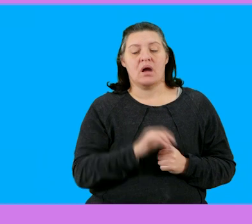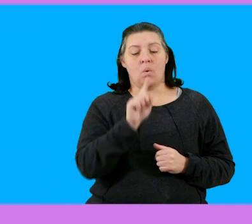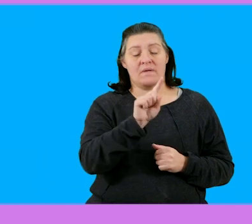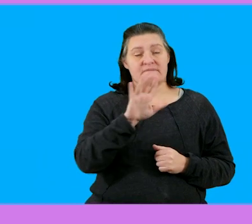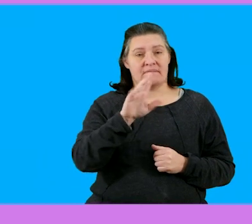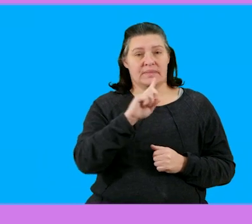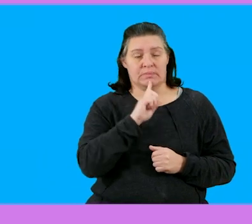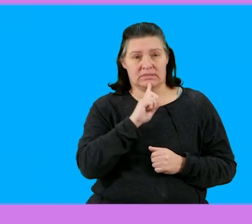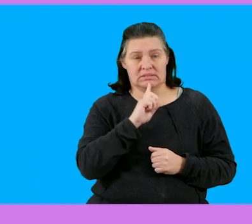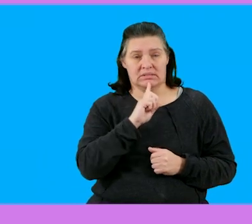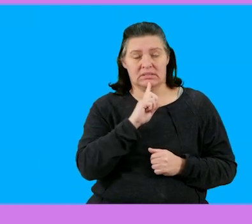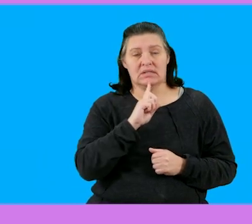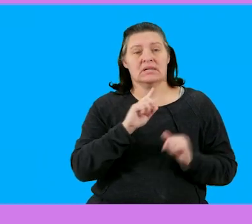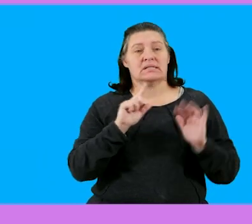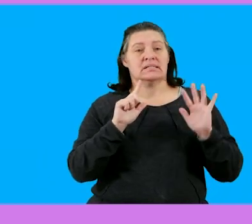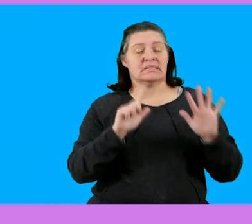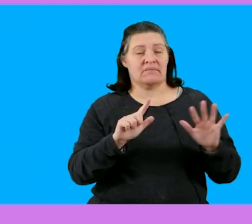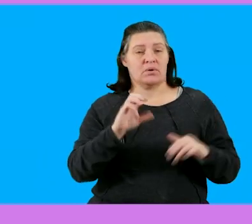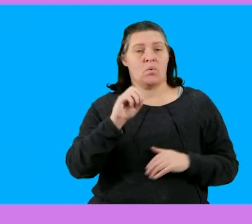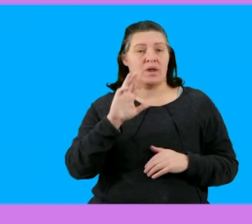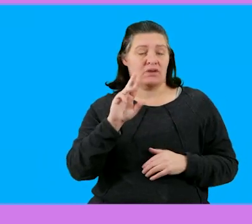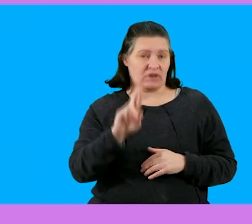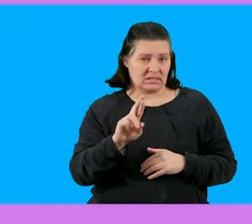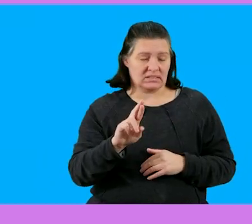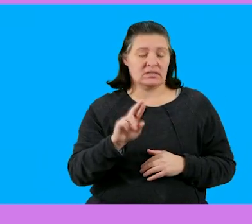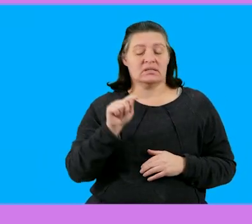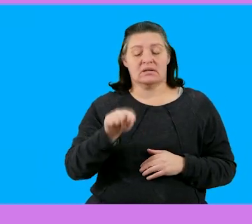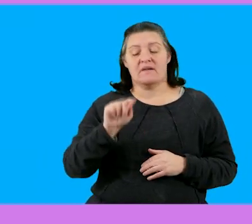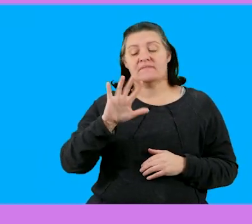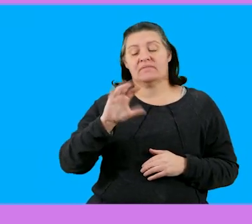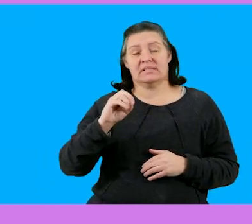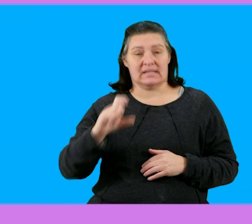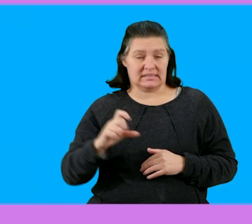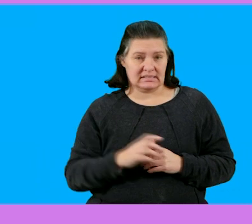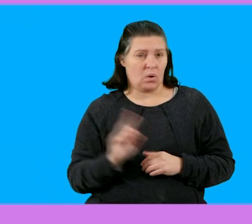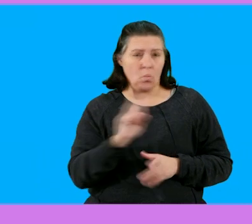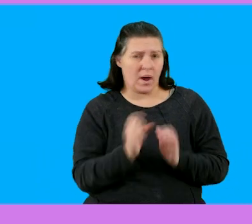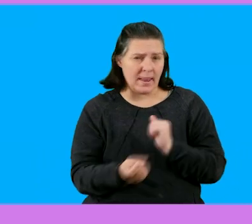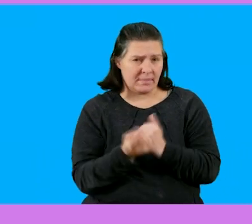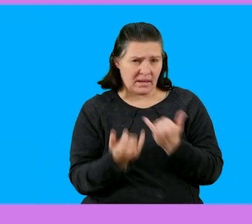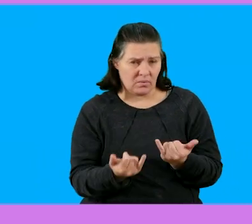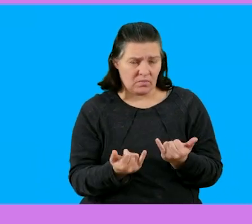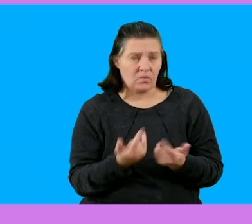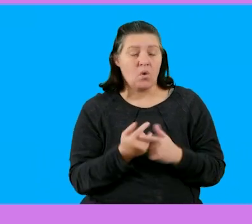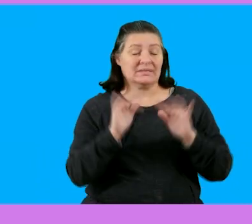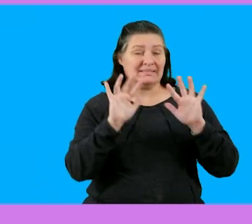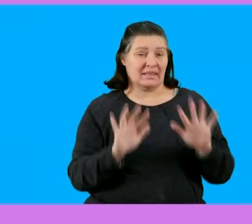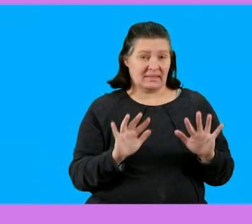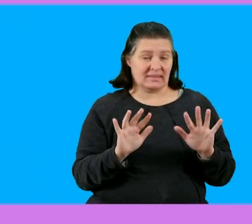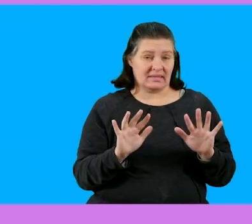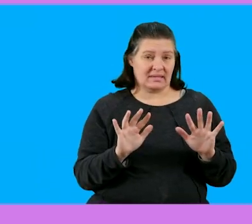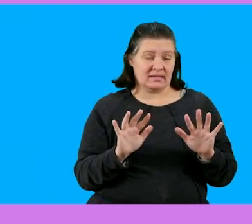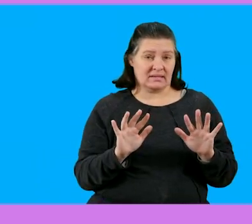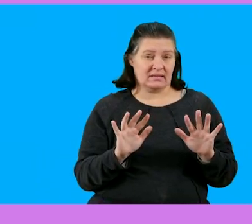15,709 rent and 50 cents but what happens now on the